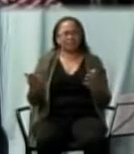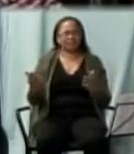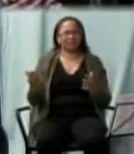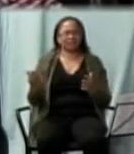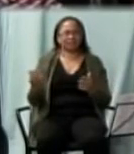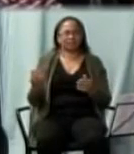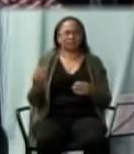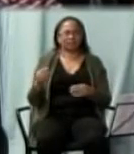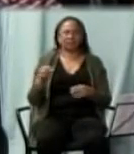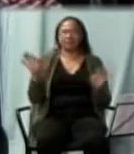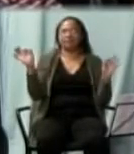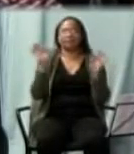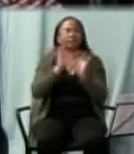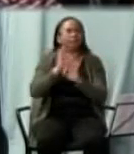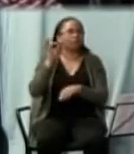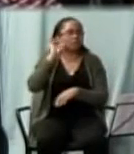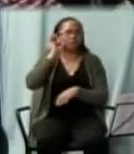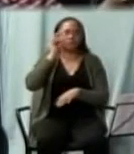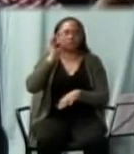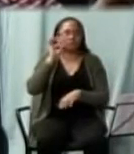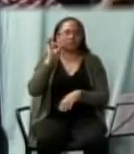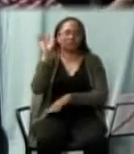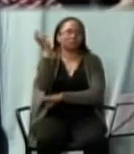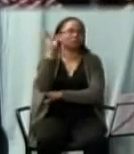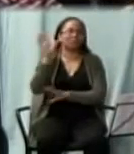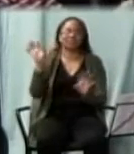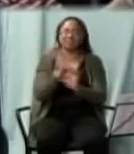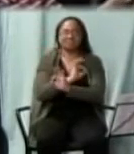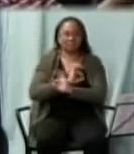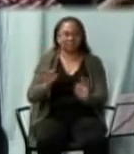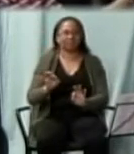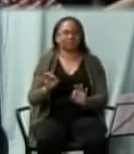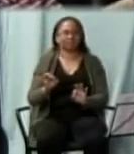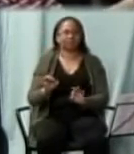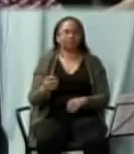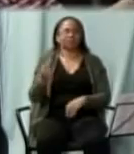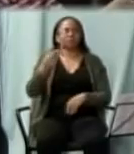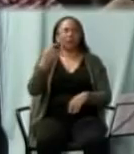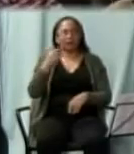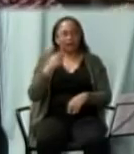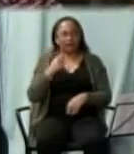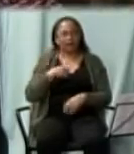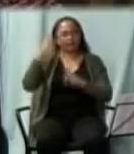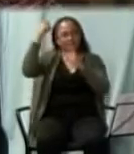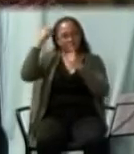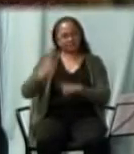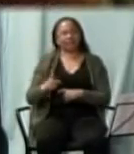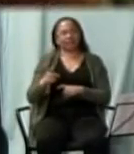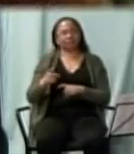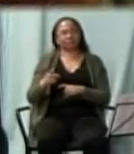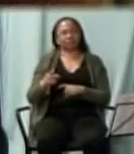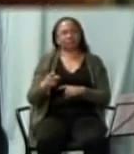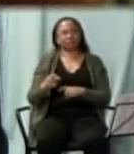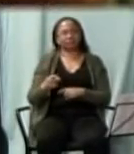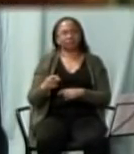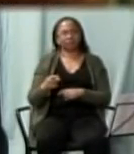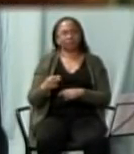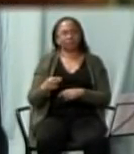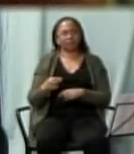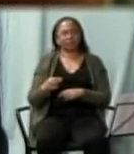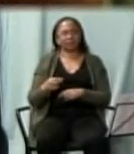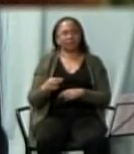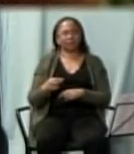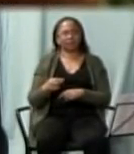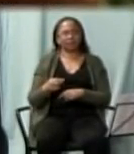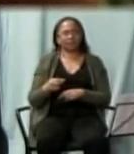Still no fruit. So finally I took a cutlass and